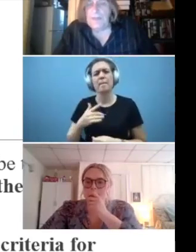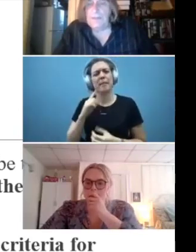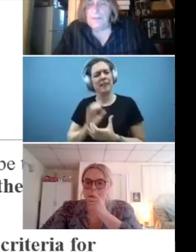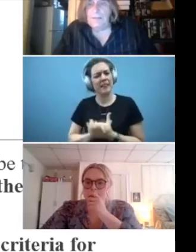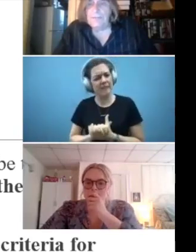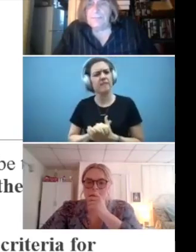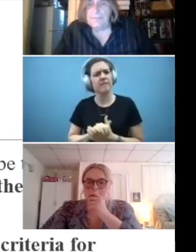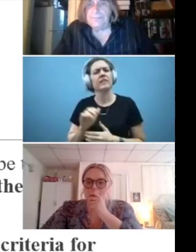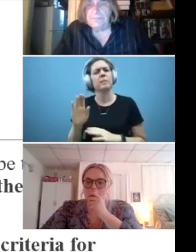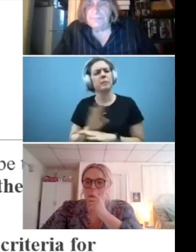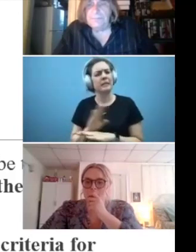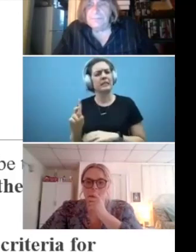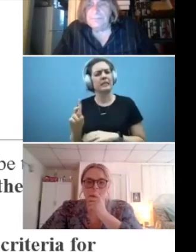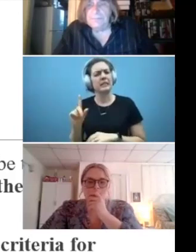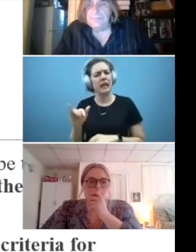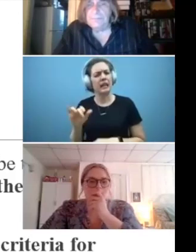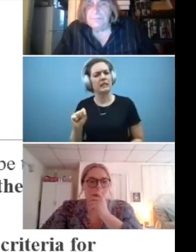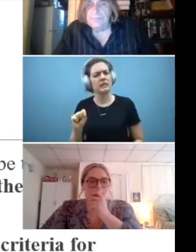Anything else?